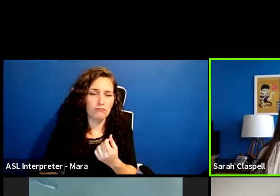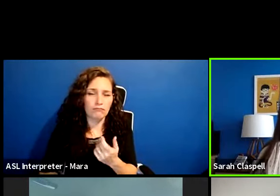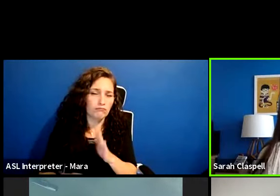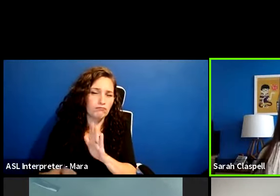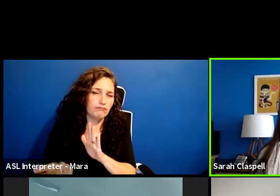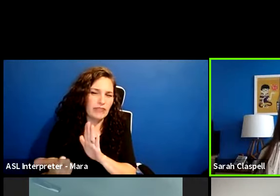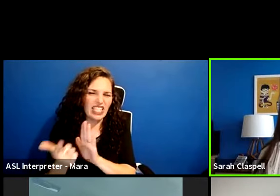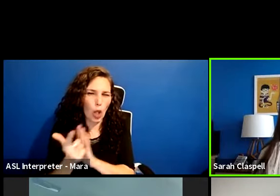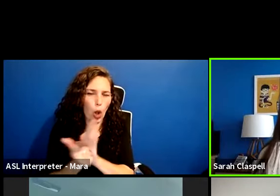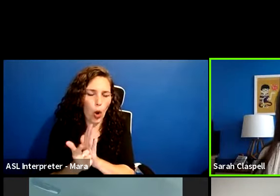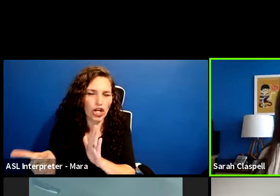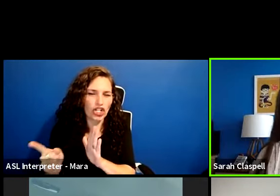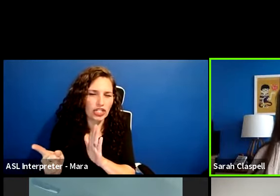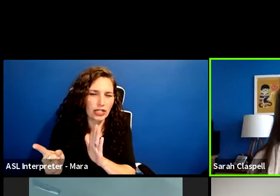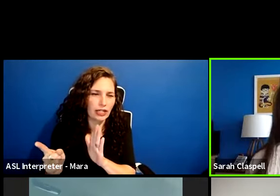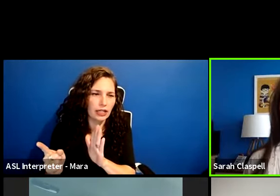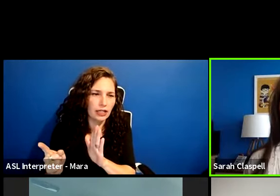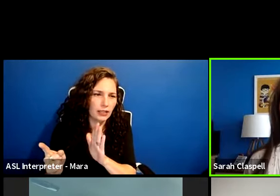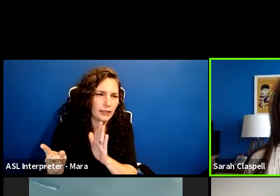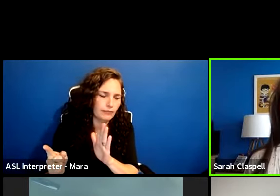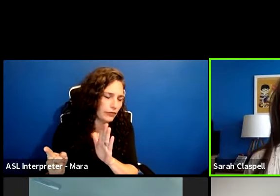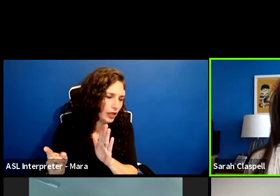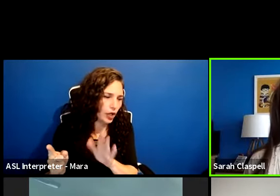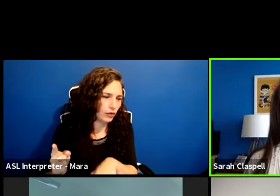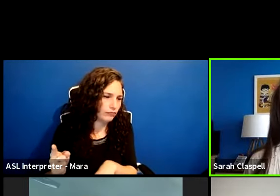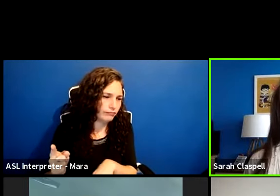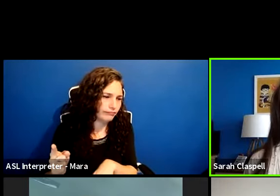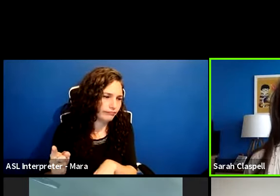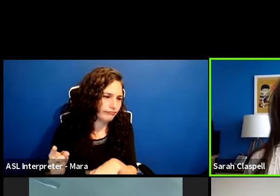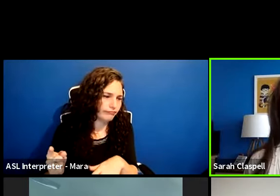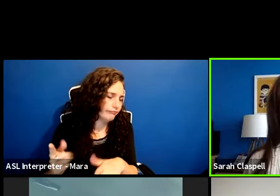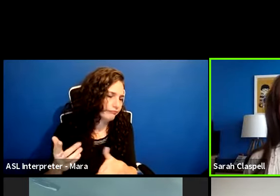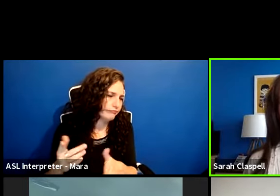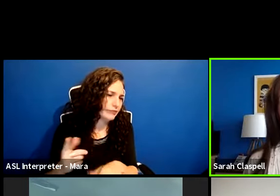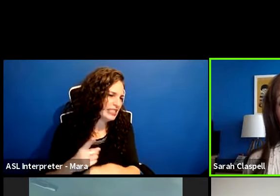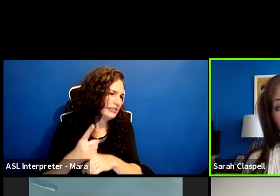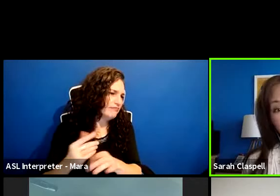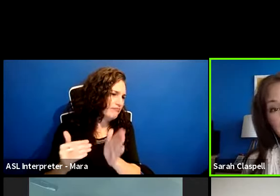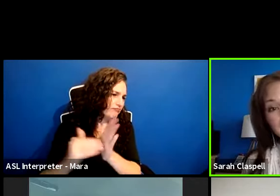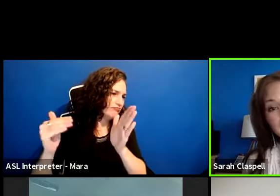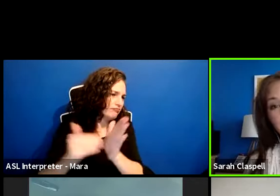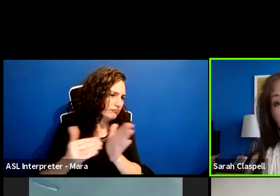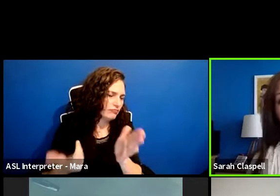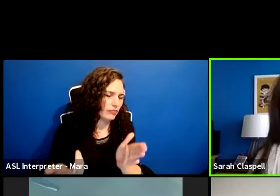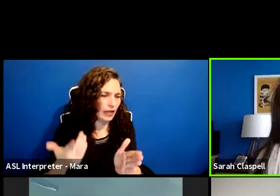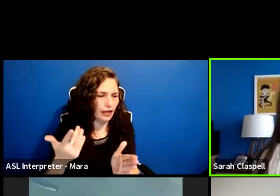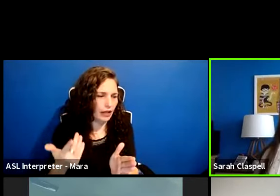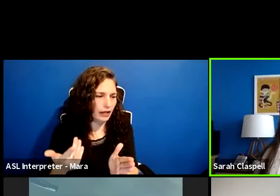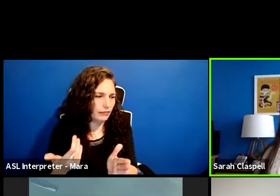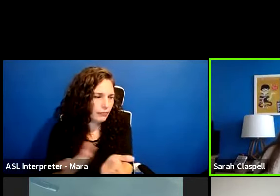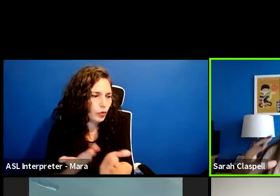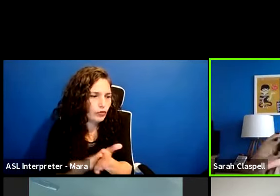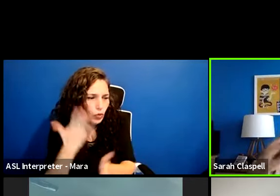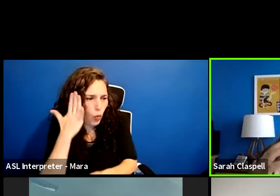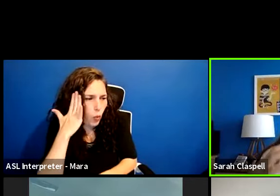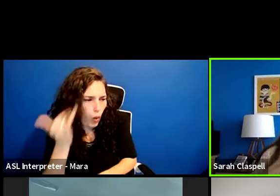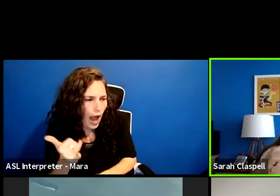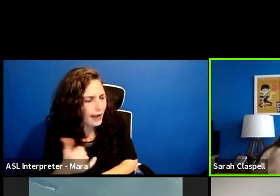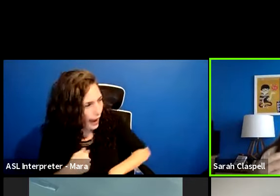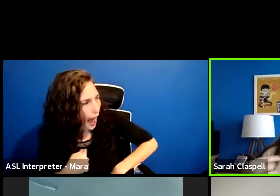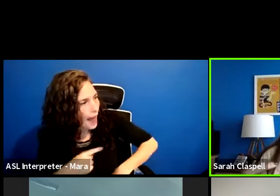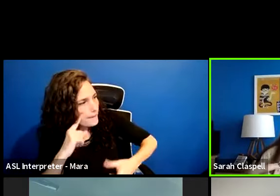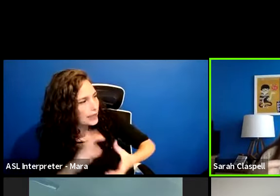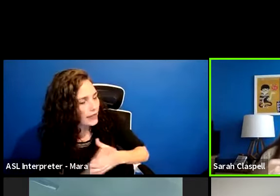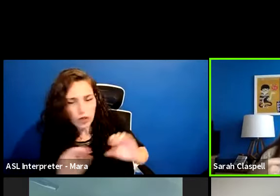why she believes that. Yeah. I think that, um, no one should ever wear shoes because, and let's get to a